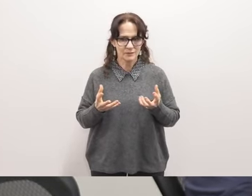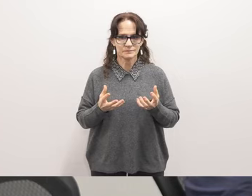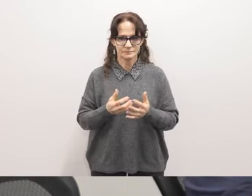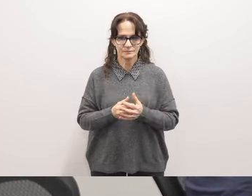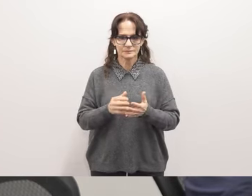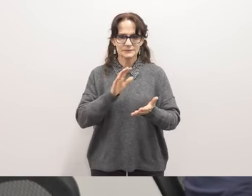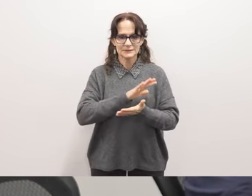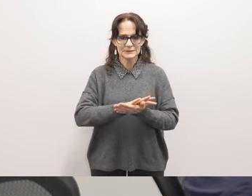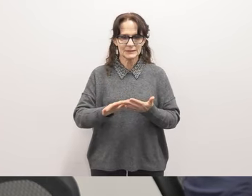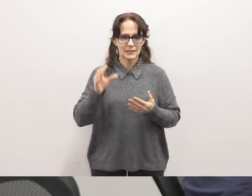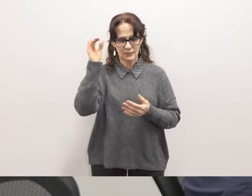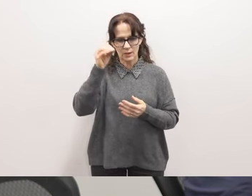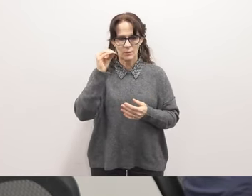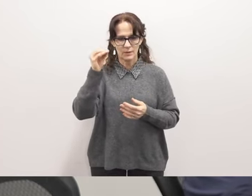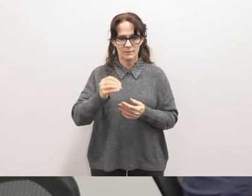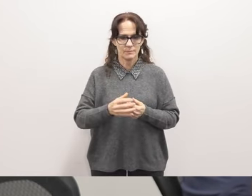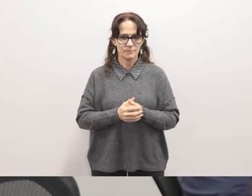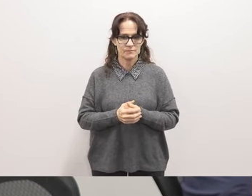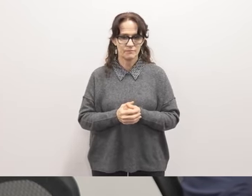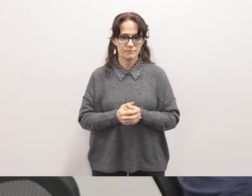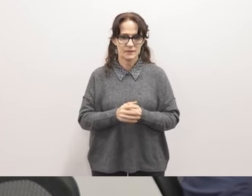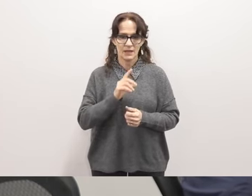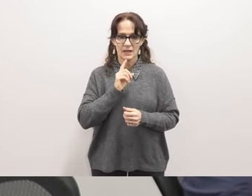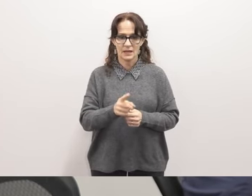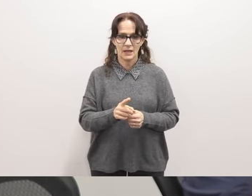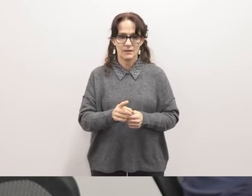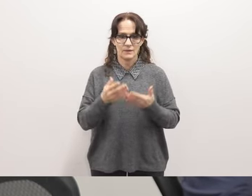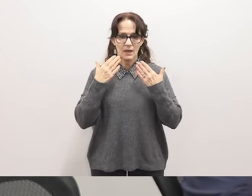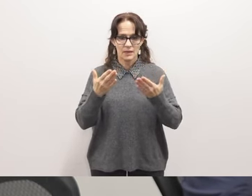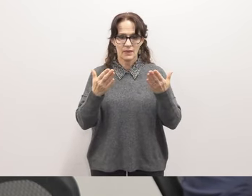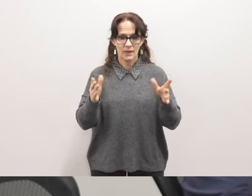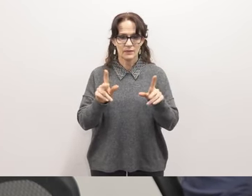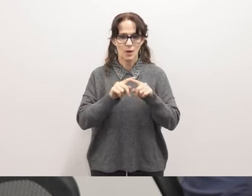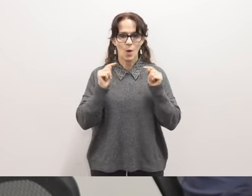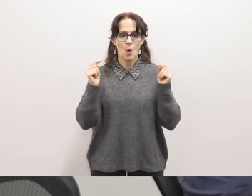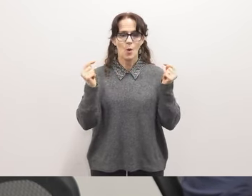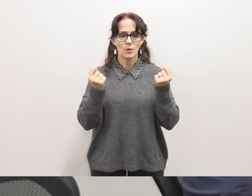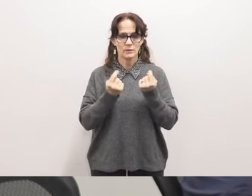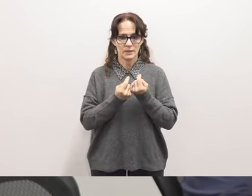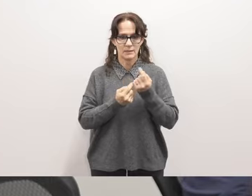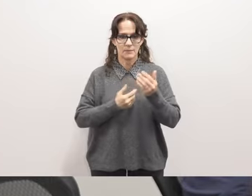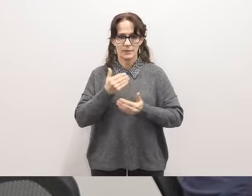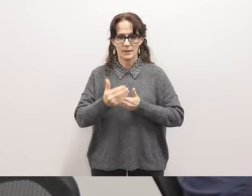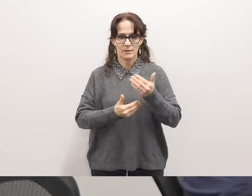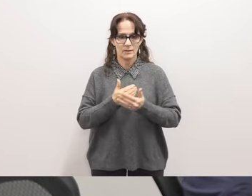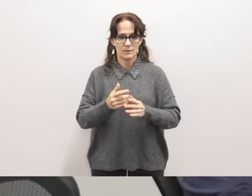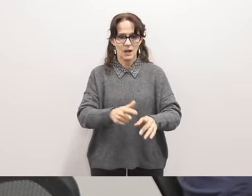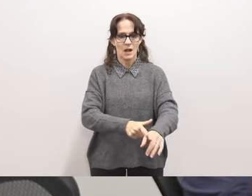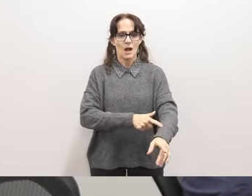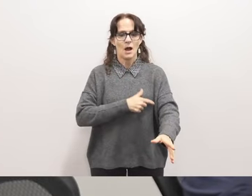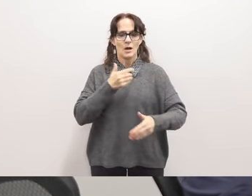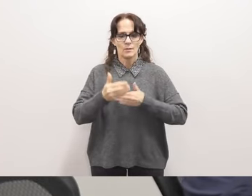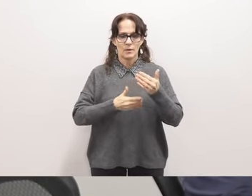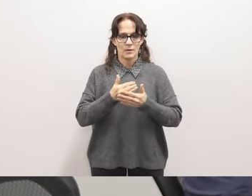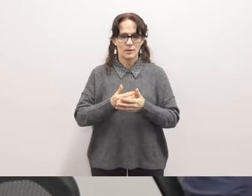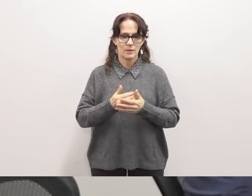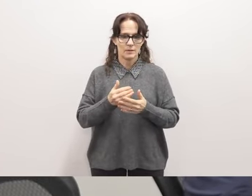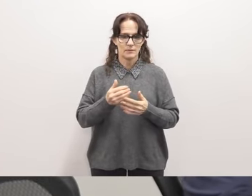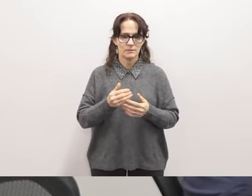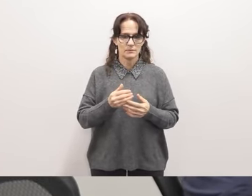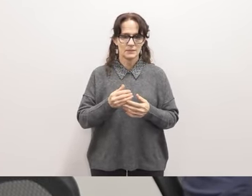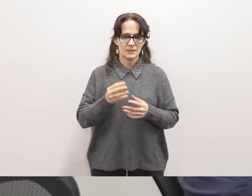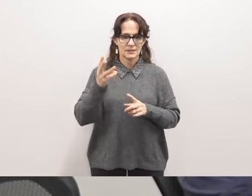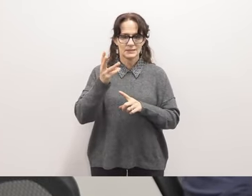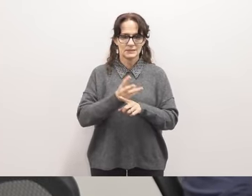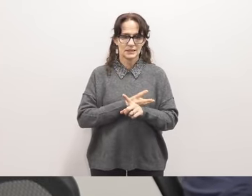again a clean opinion and um definitely want to thank the whole team so the process is a very long process we probably spend six to nine